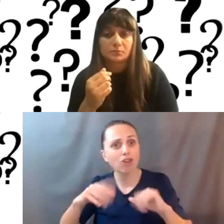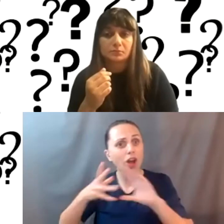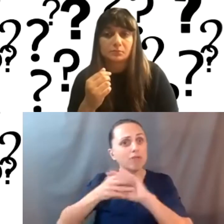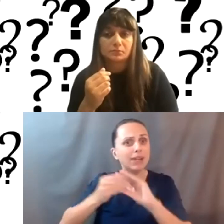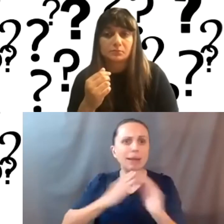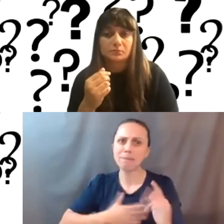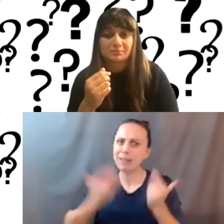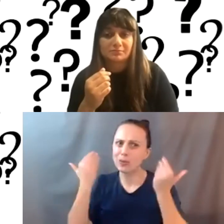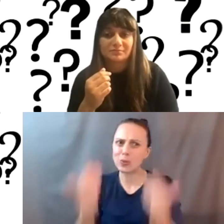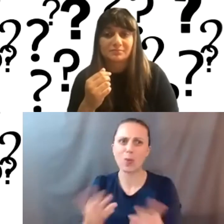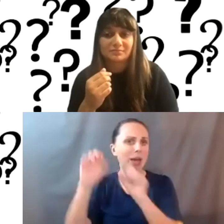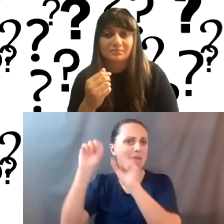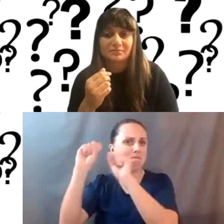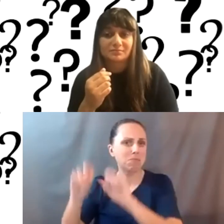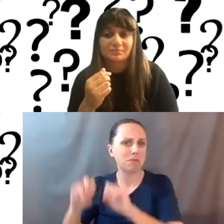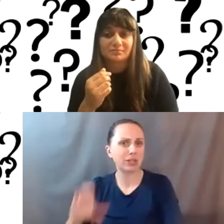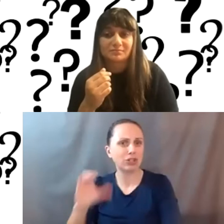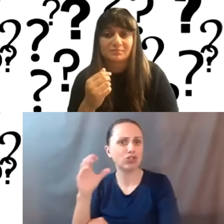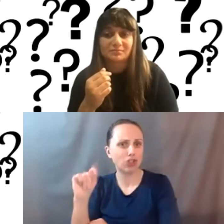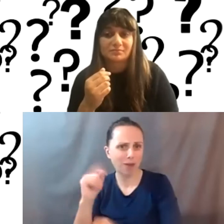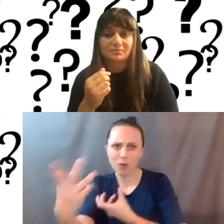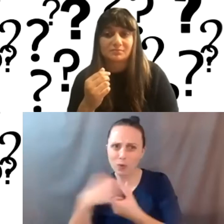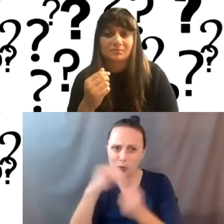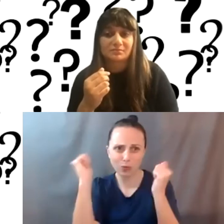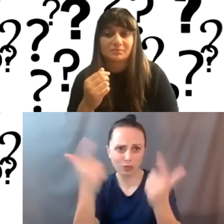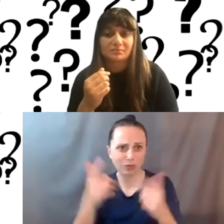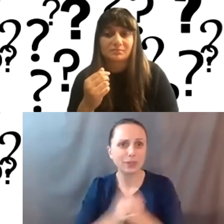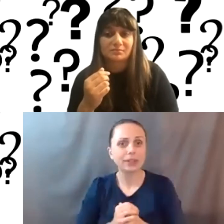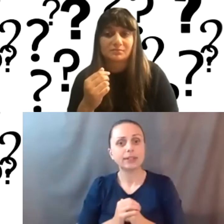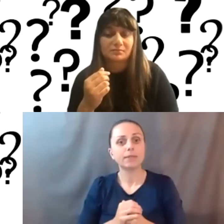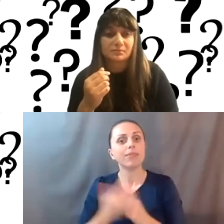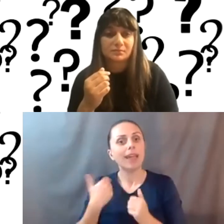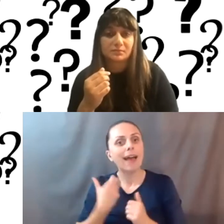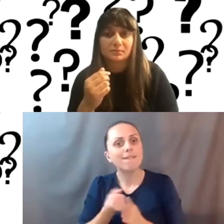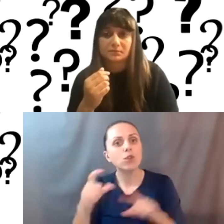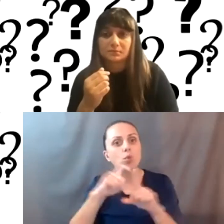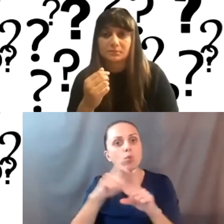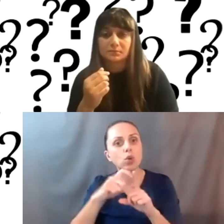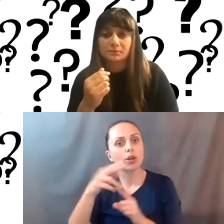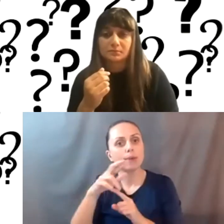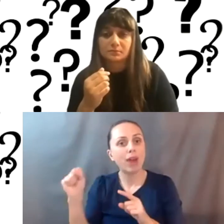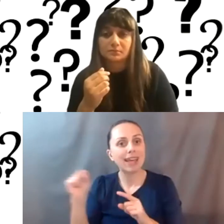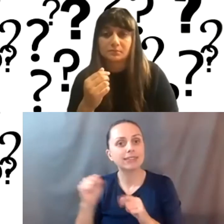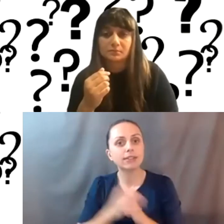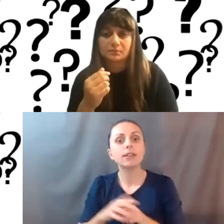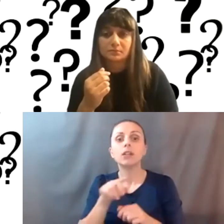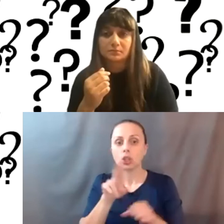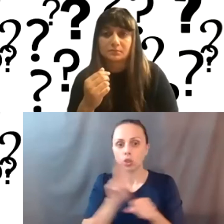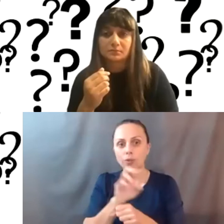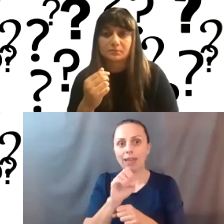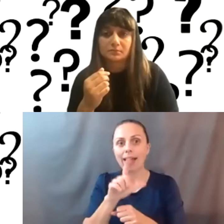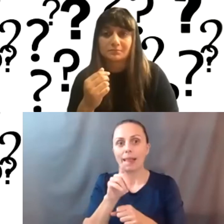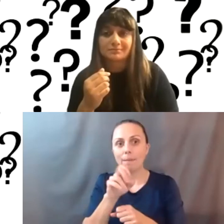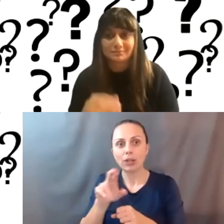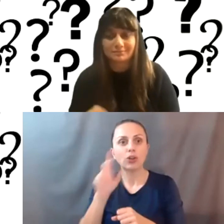please throw them into the chats that we can include all voices. Um, but we have a couple of WordPress things. One is we use Elementor for editing